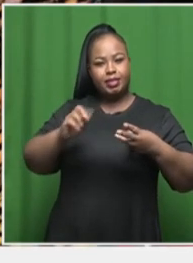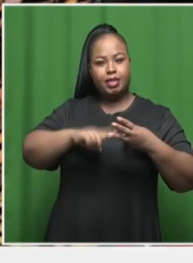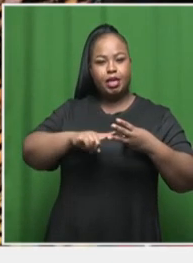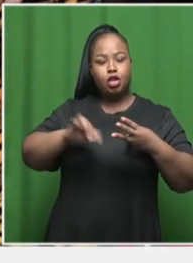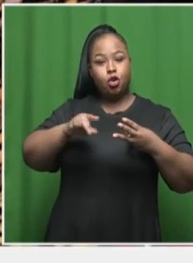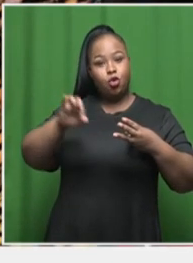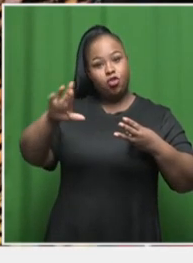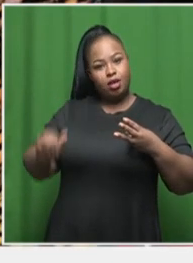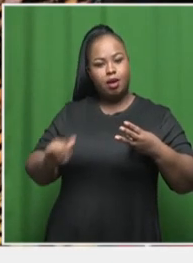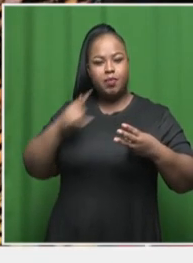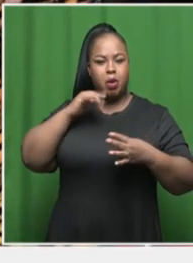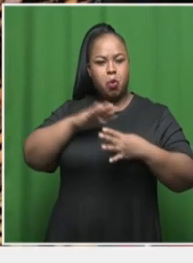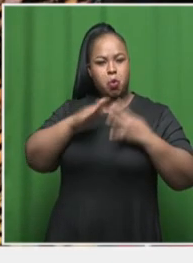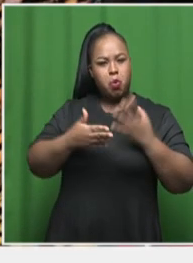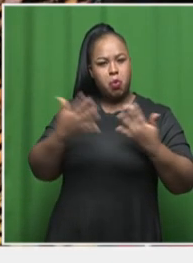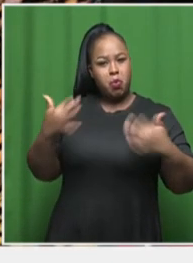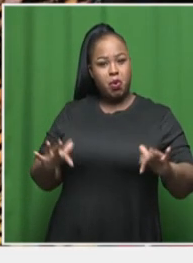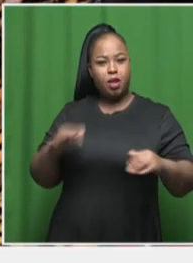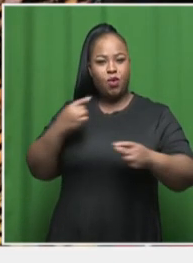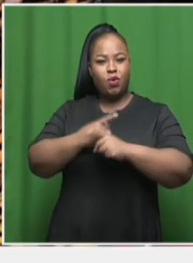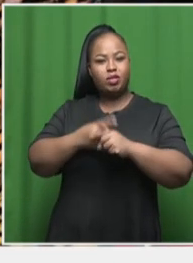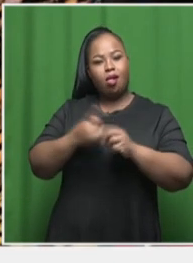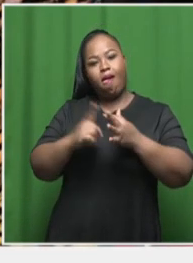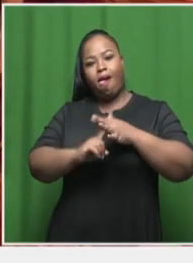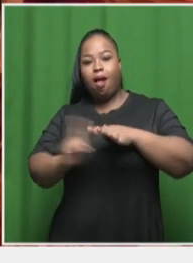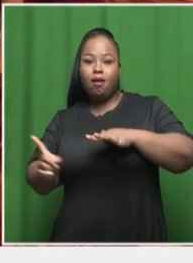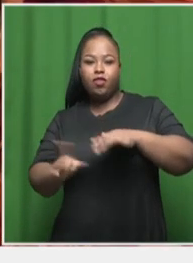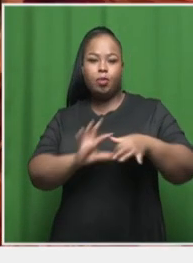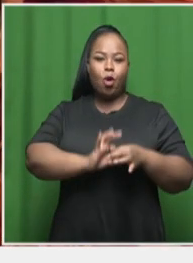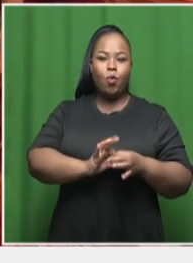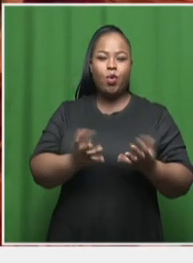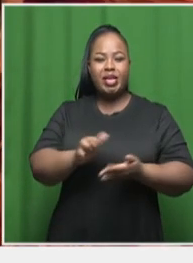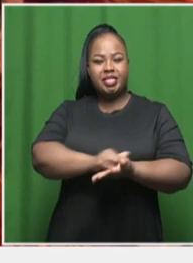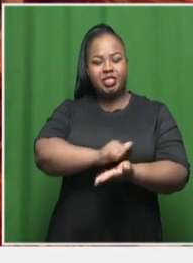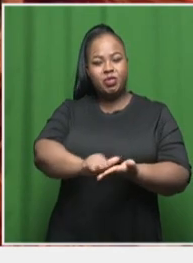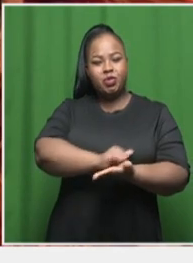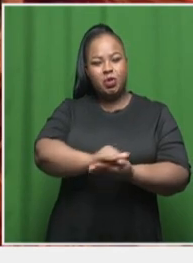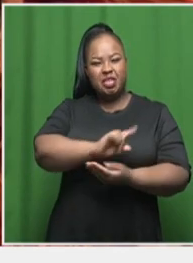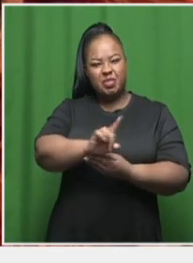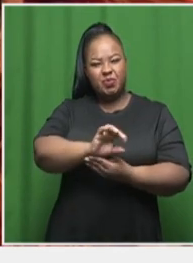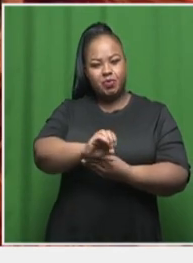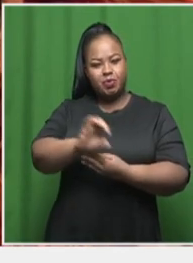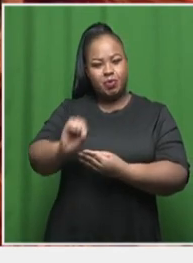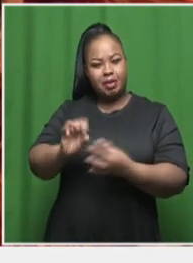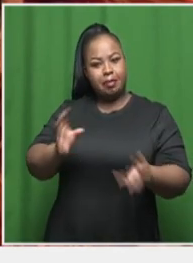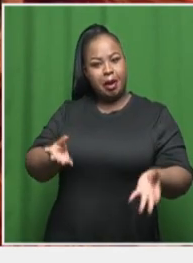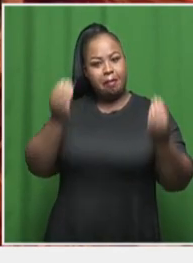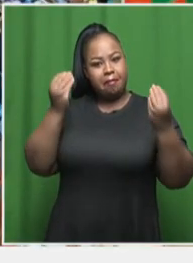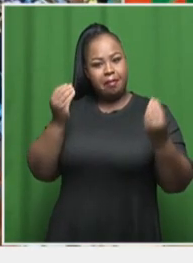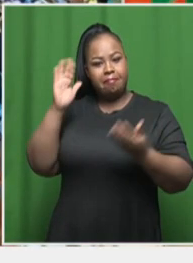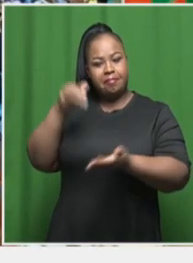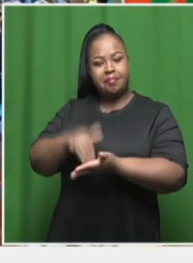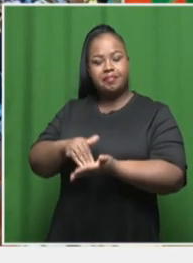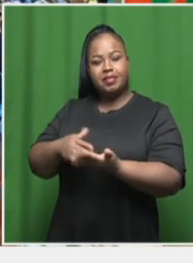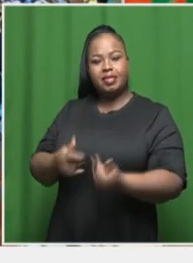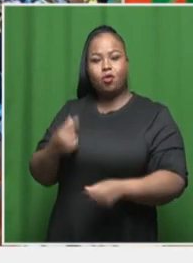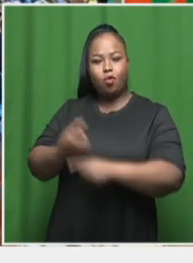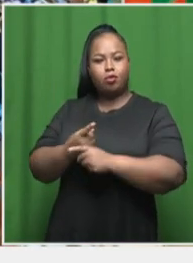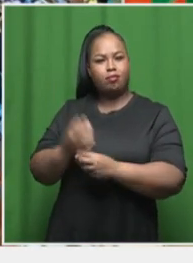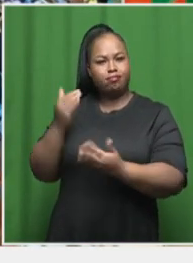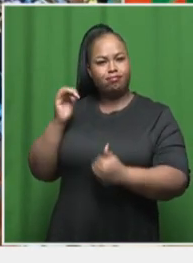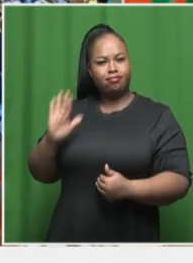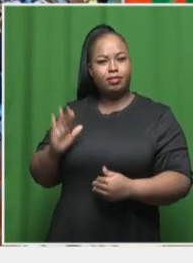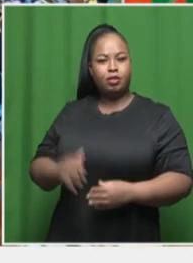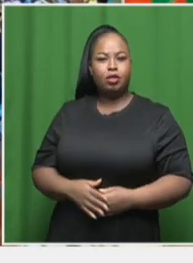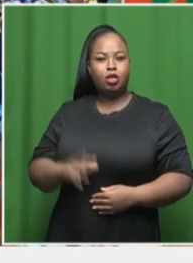Gloria on a wild adventure as they escape from their home in New York's Central Park Zoo and find themselves on an unexpected journey.